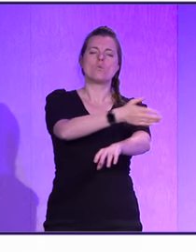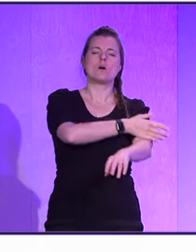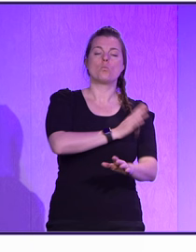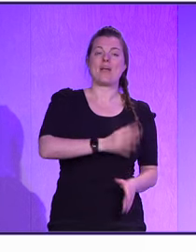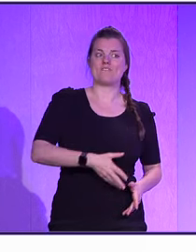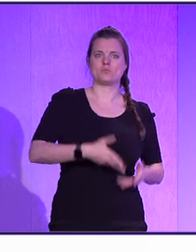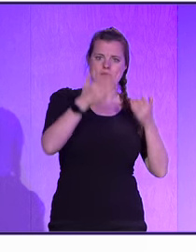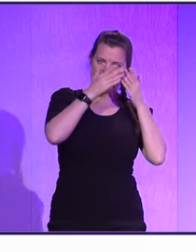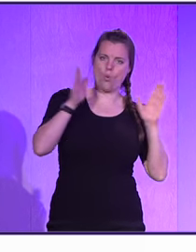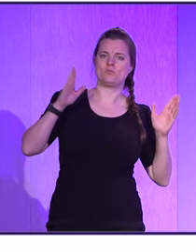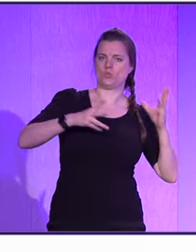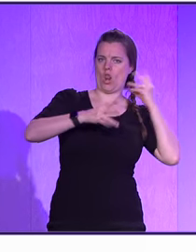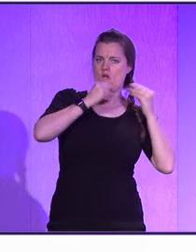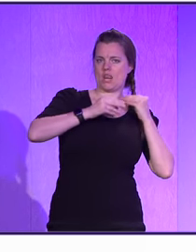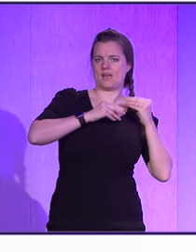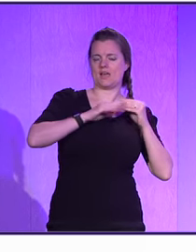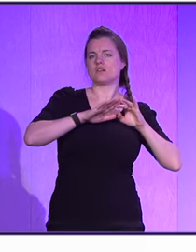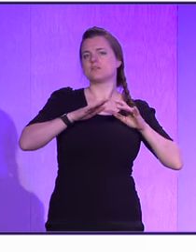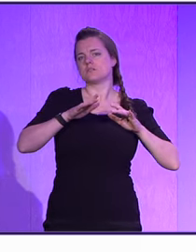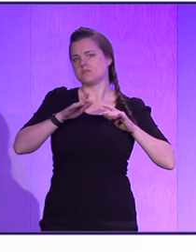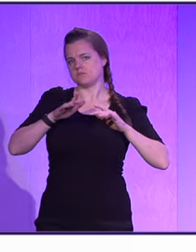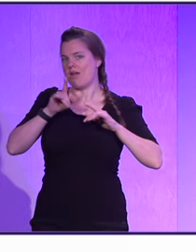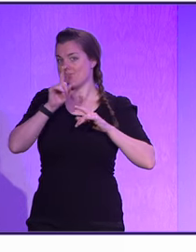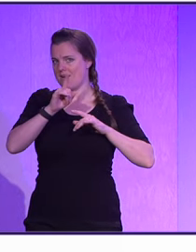learning to get better at even the code reviewing.